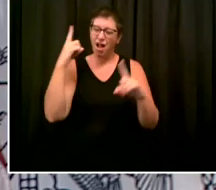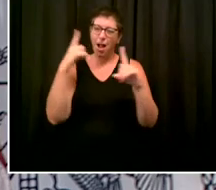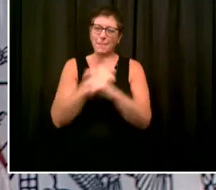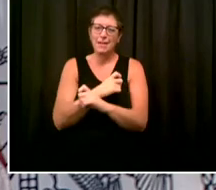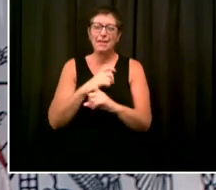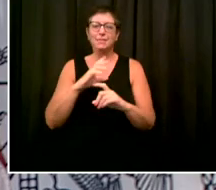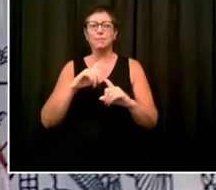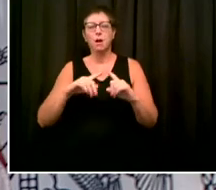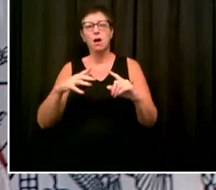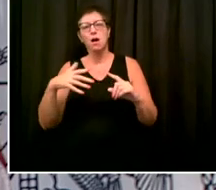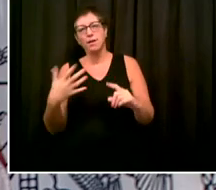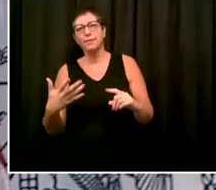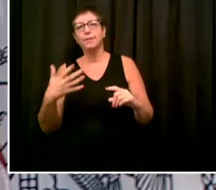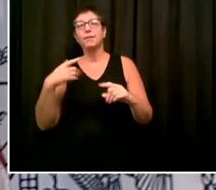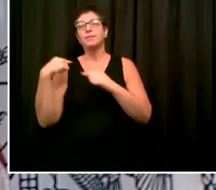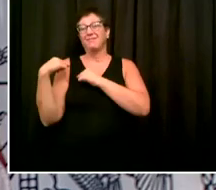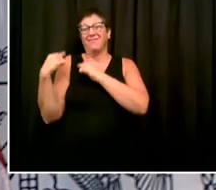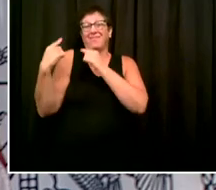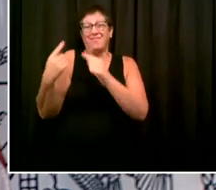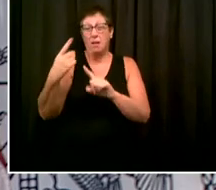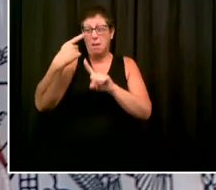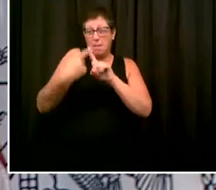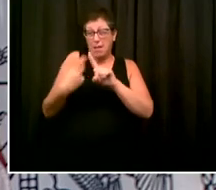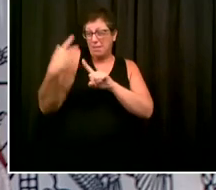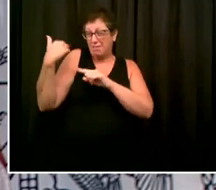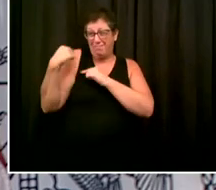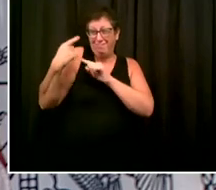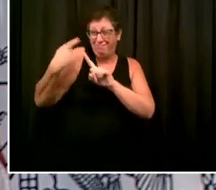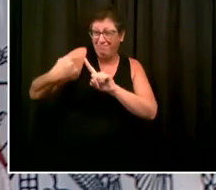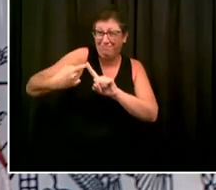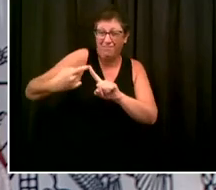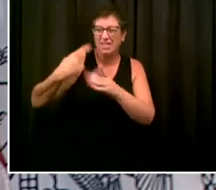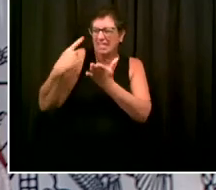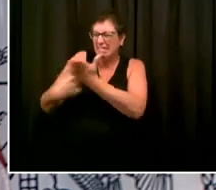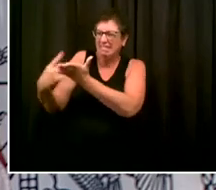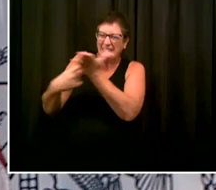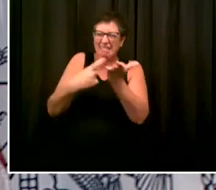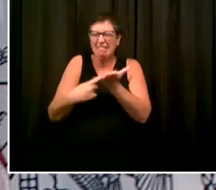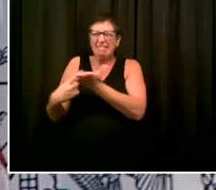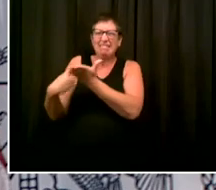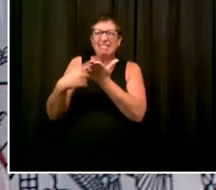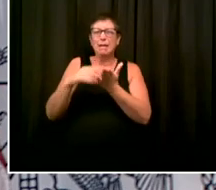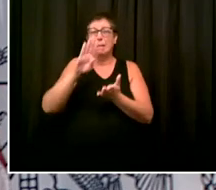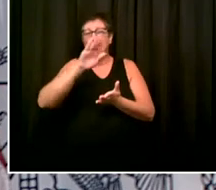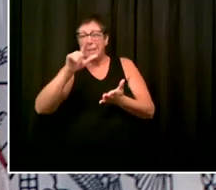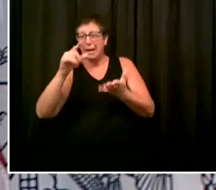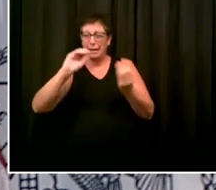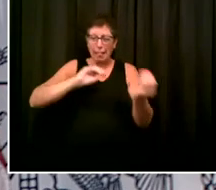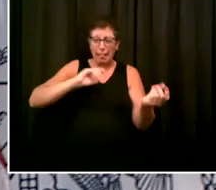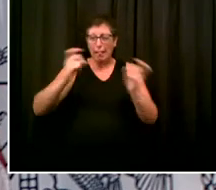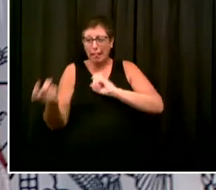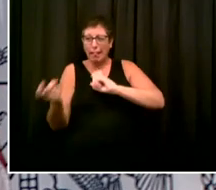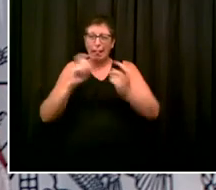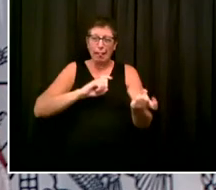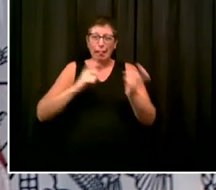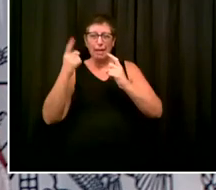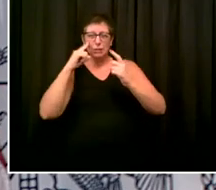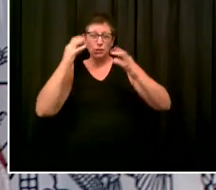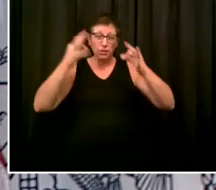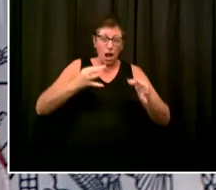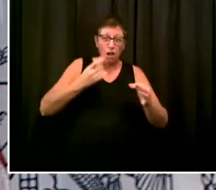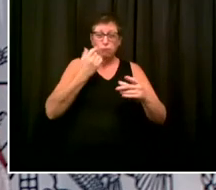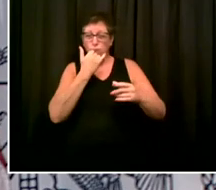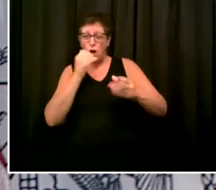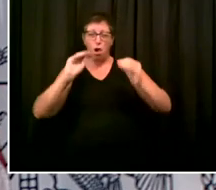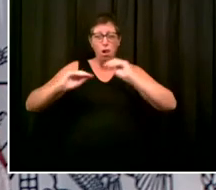month or two has been about the need to have constant reform and improvement in the relationship between police and